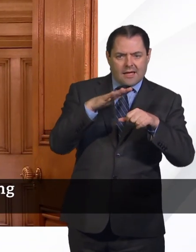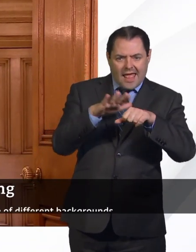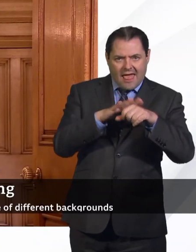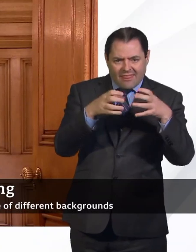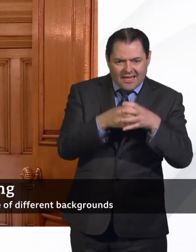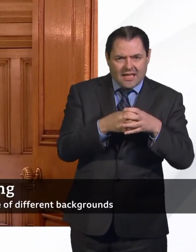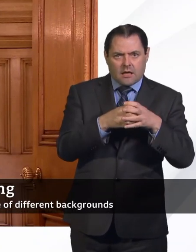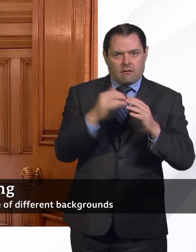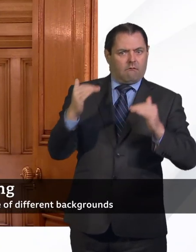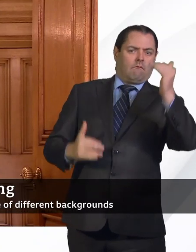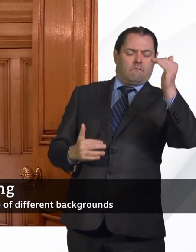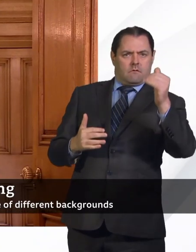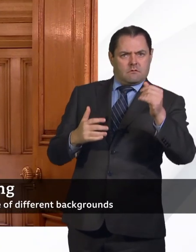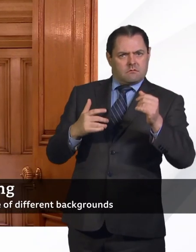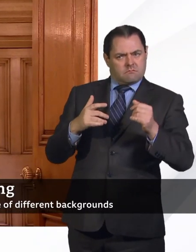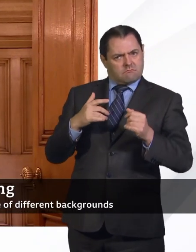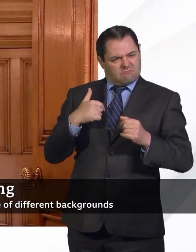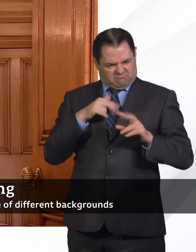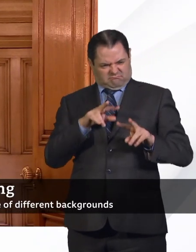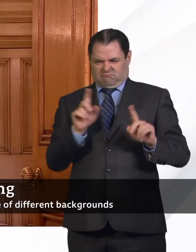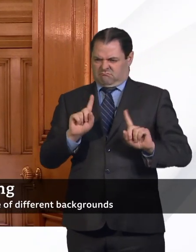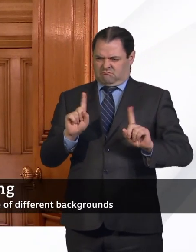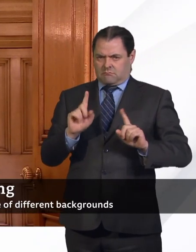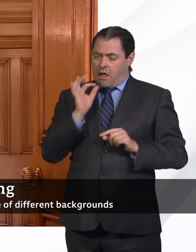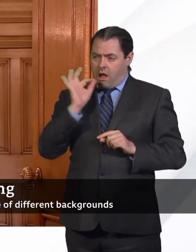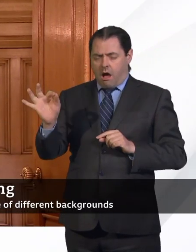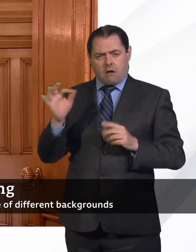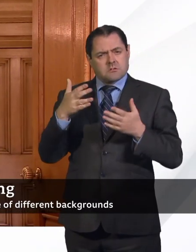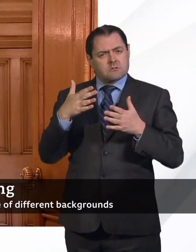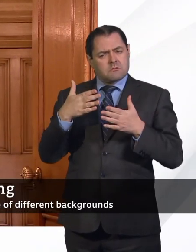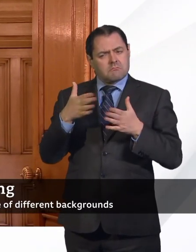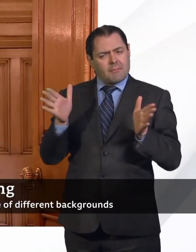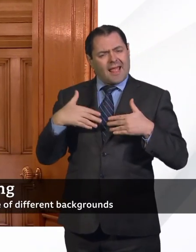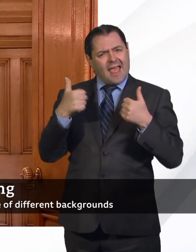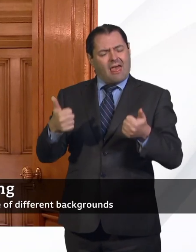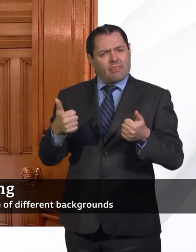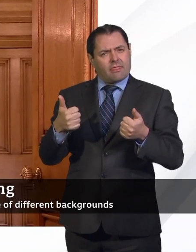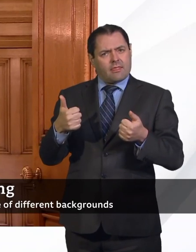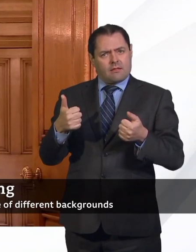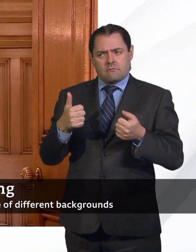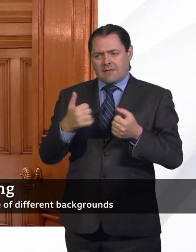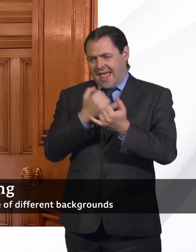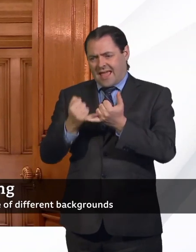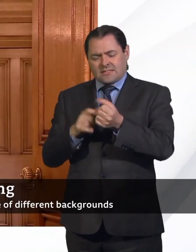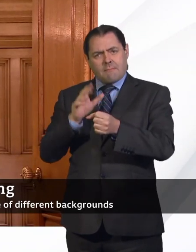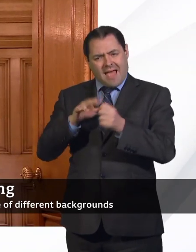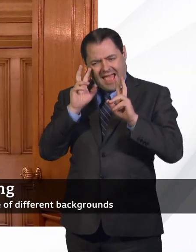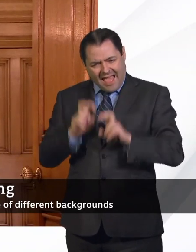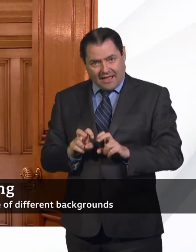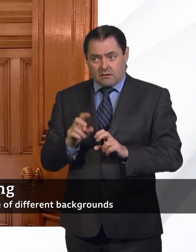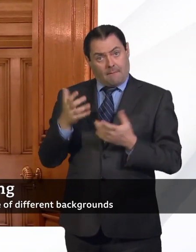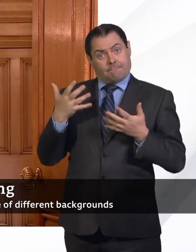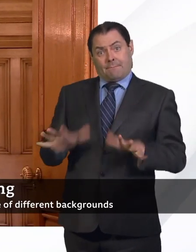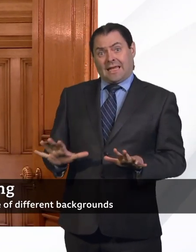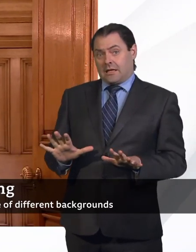to the bottom of it. So I asked Public Health England to do this work by the end of May. They've done that. But you're absolutely right that there's much more work that